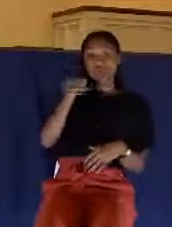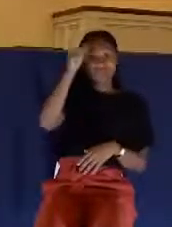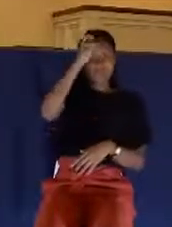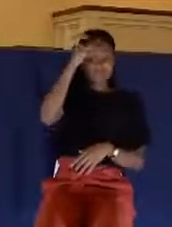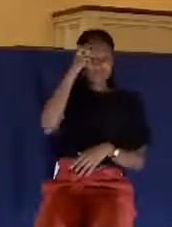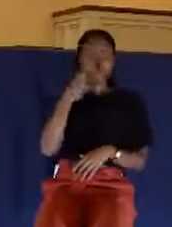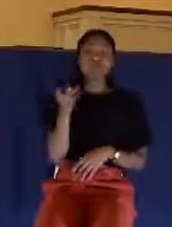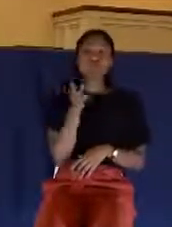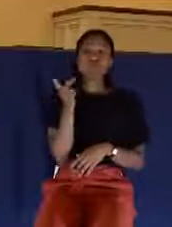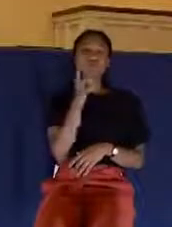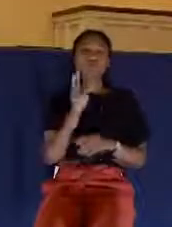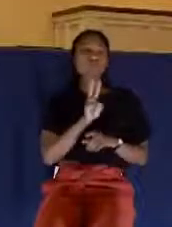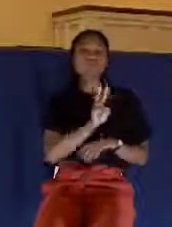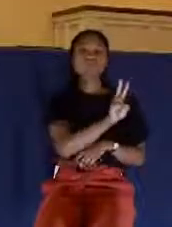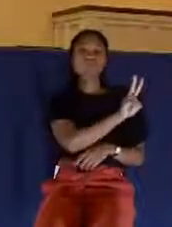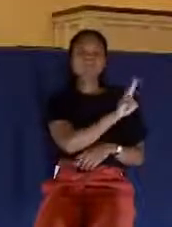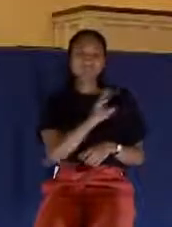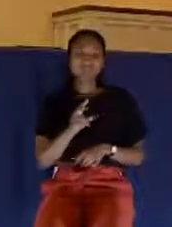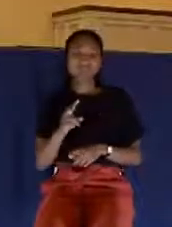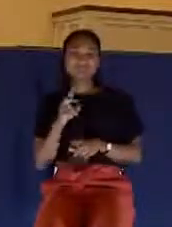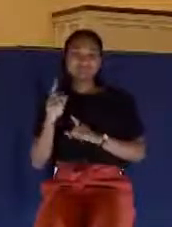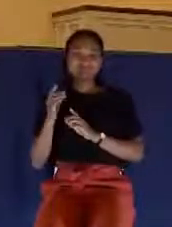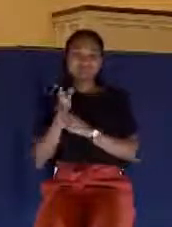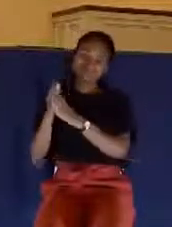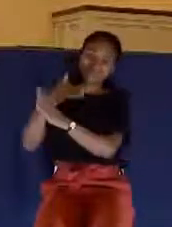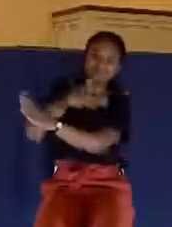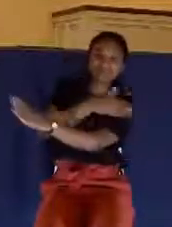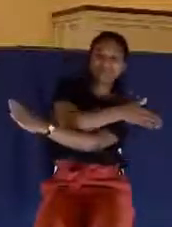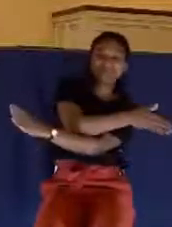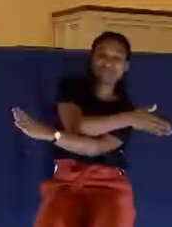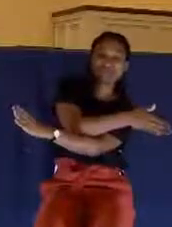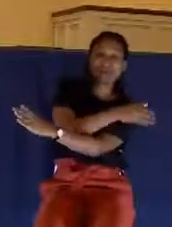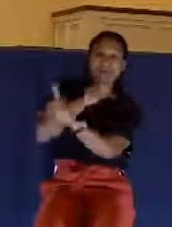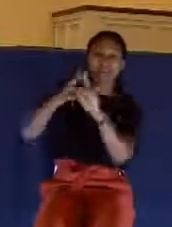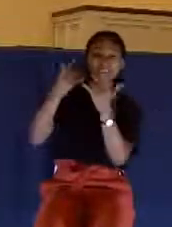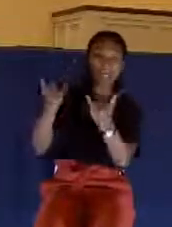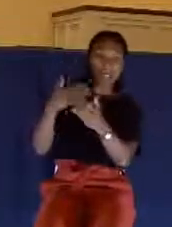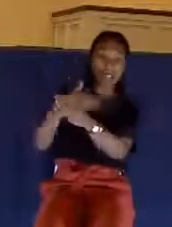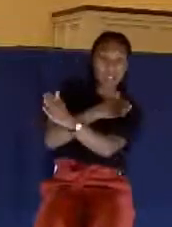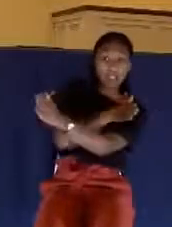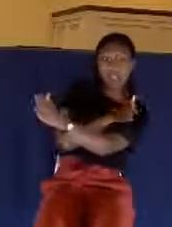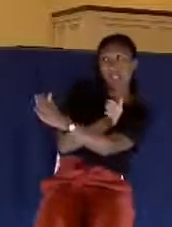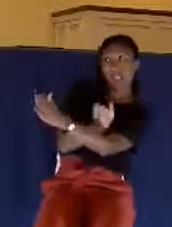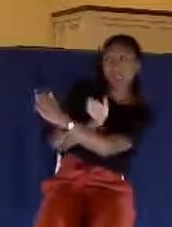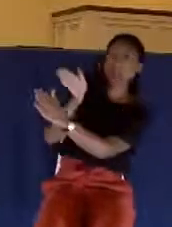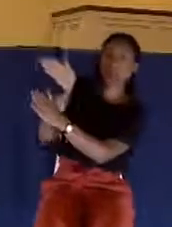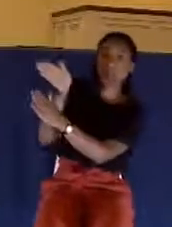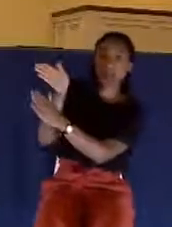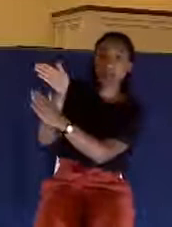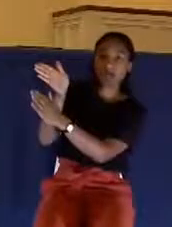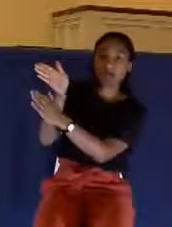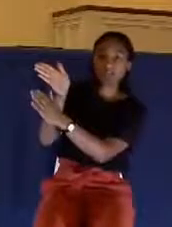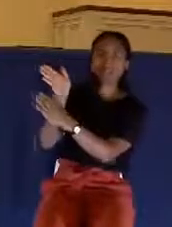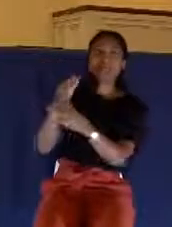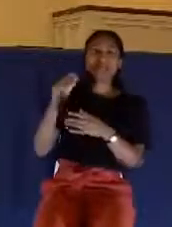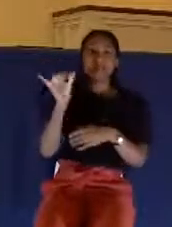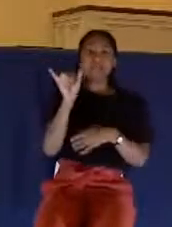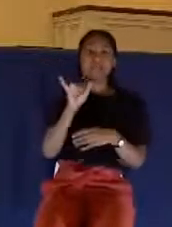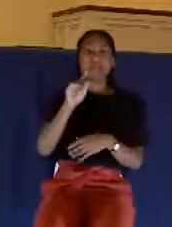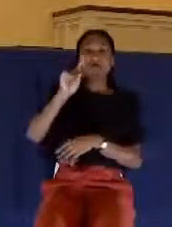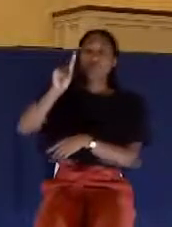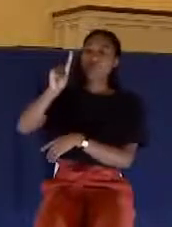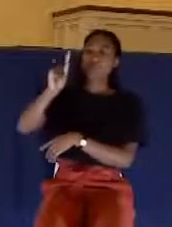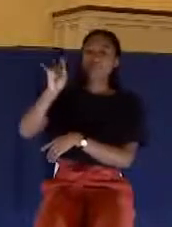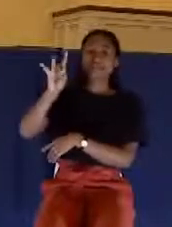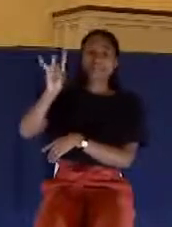You could say you make a 180-degree turn because you repent, right? And now you're walking towards God. Remember Jesus spoke about